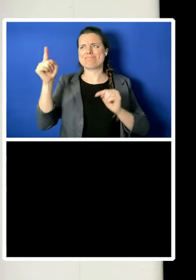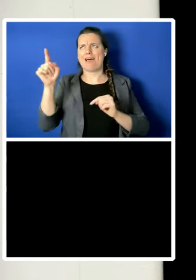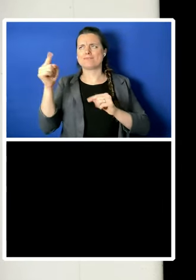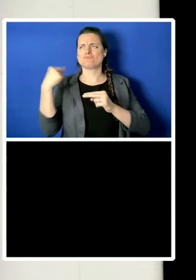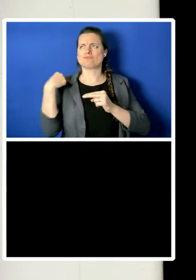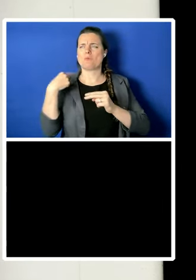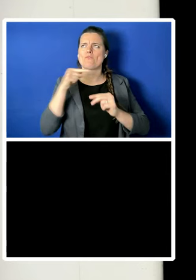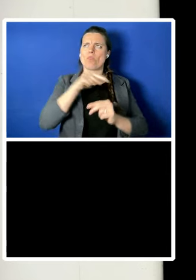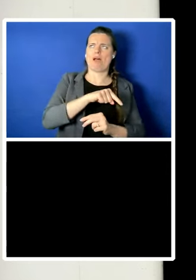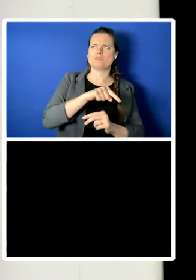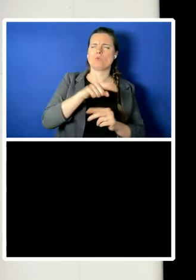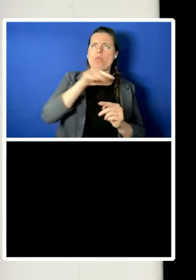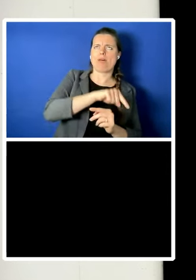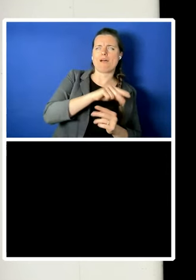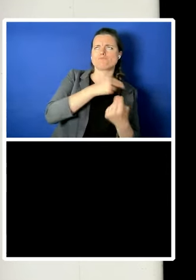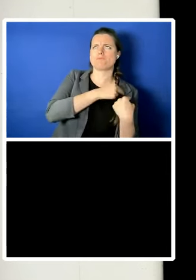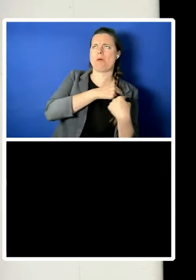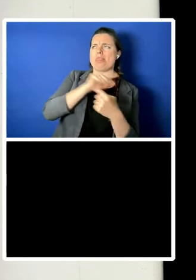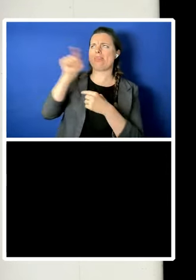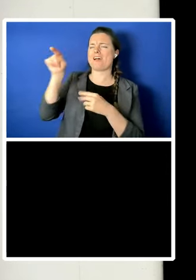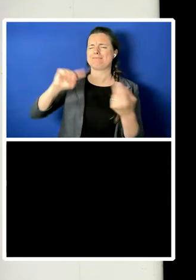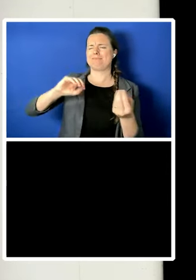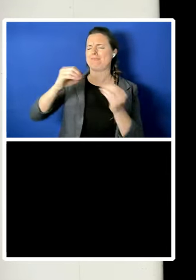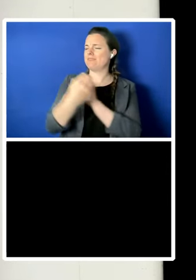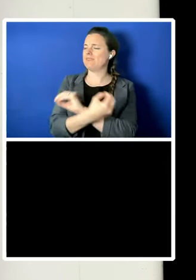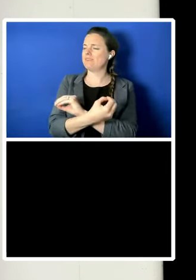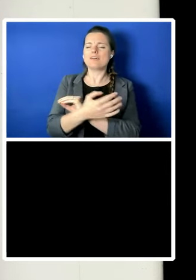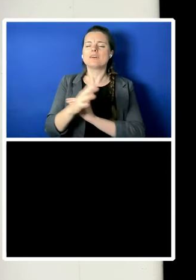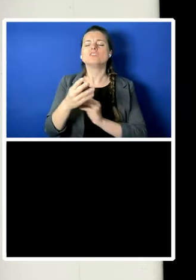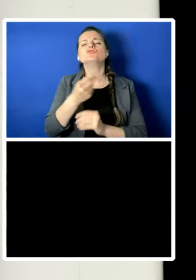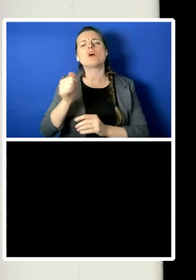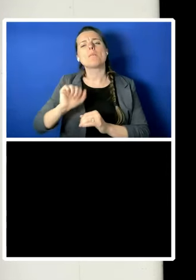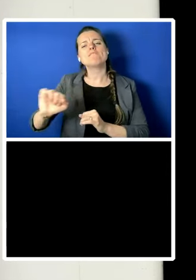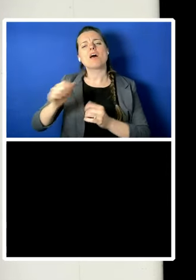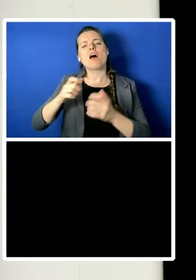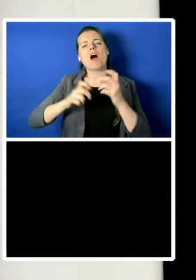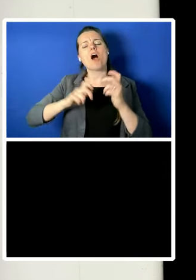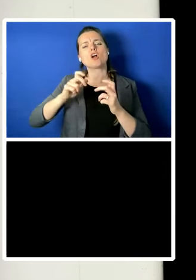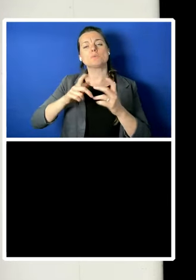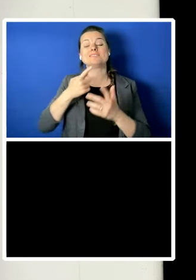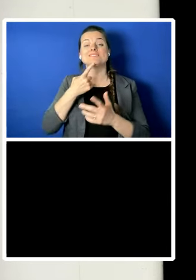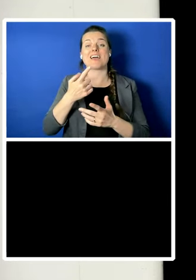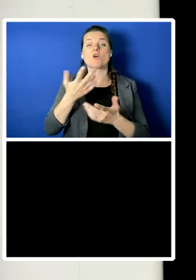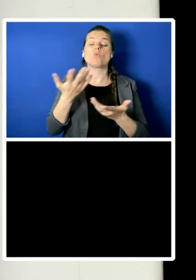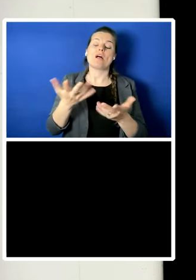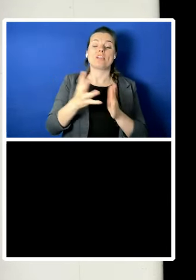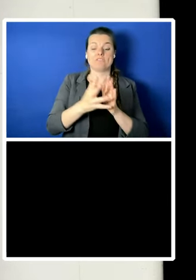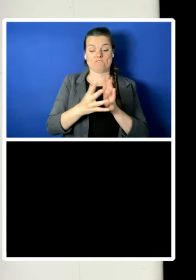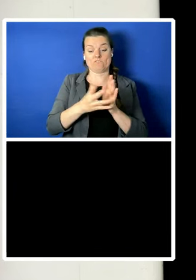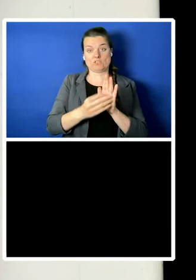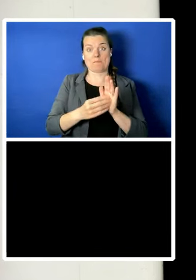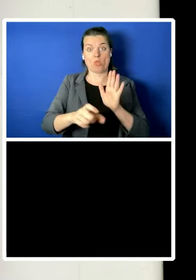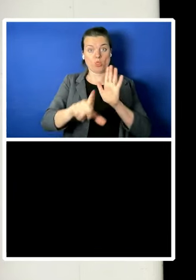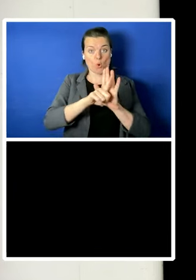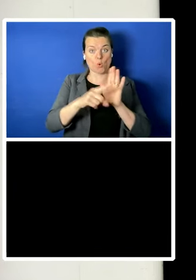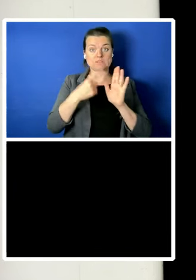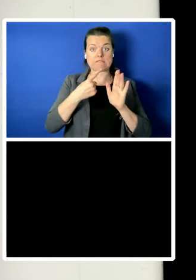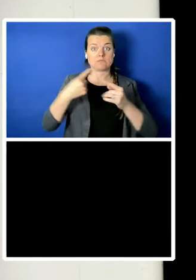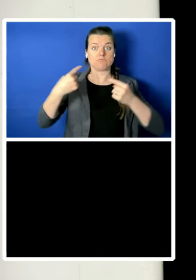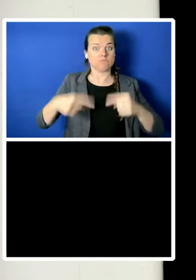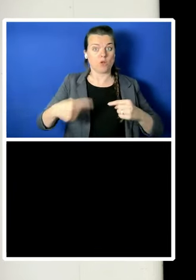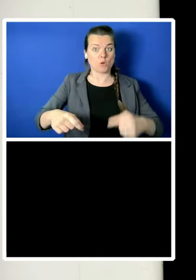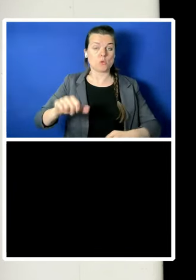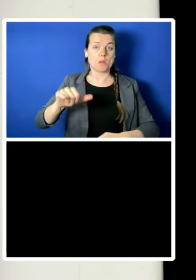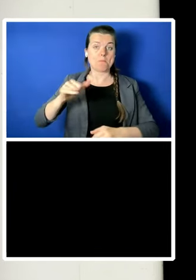Some of these arguments are like suggesting that the legal prohibition of murder fails to prevent it being committed in the